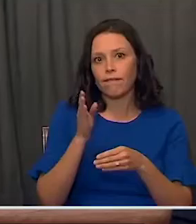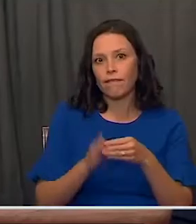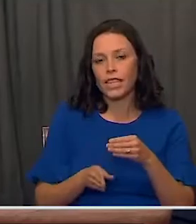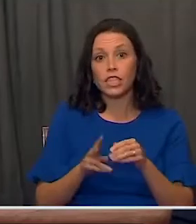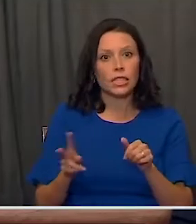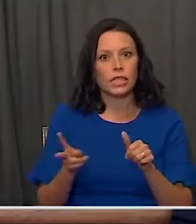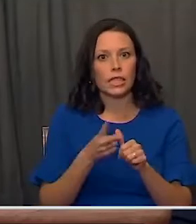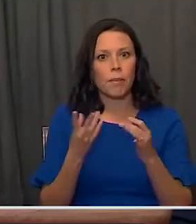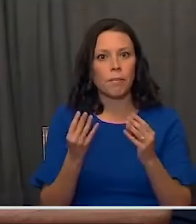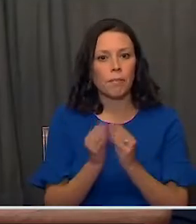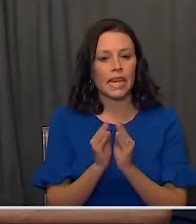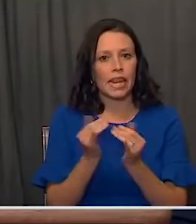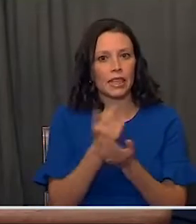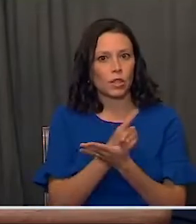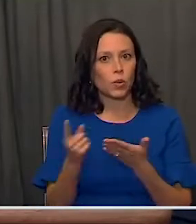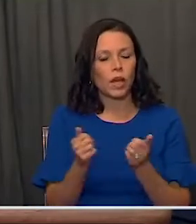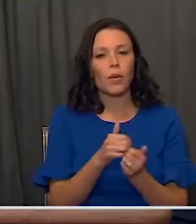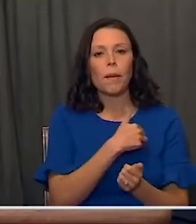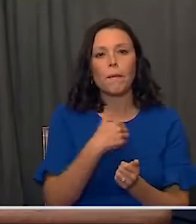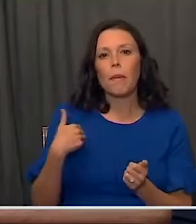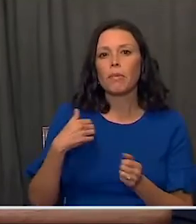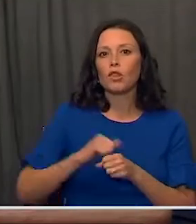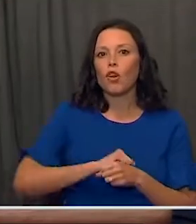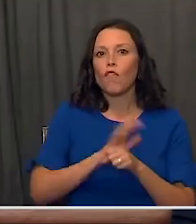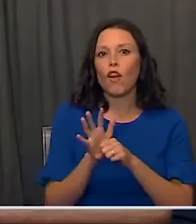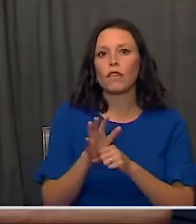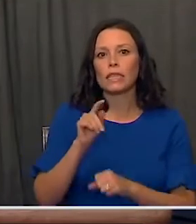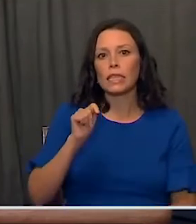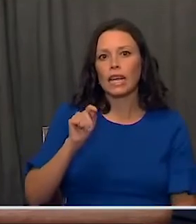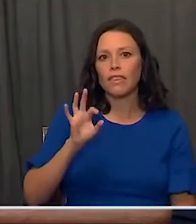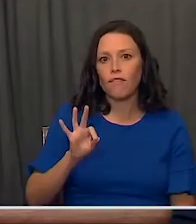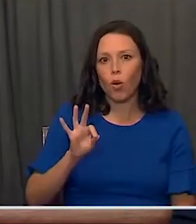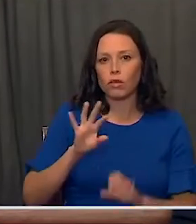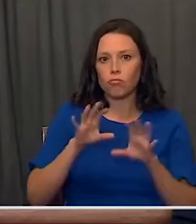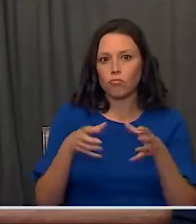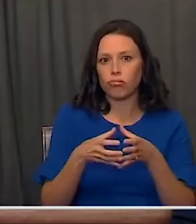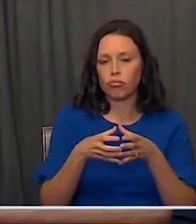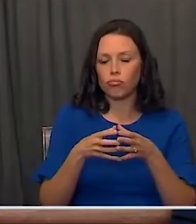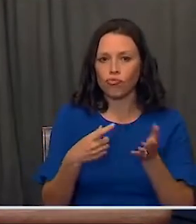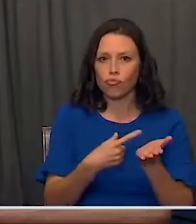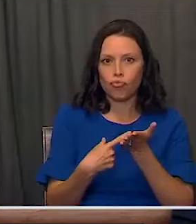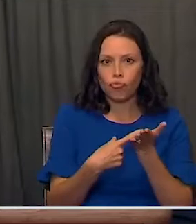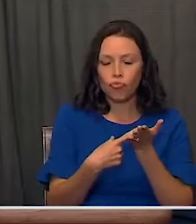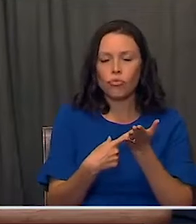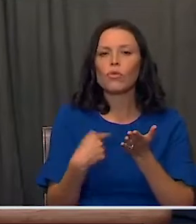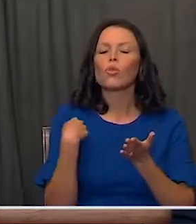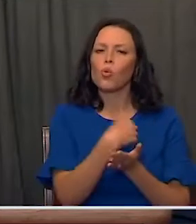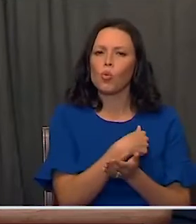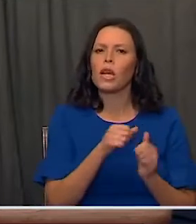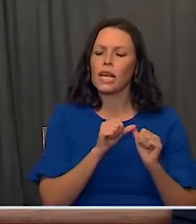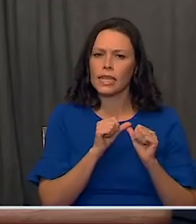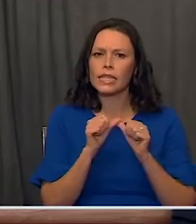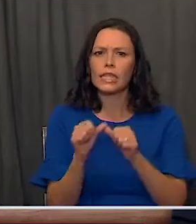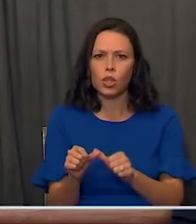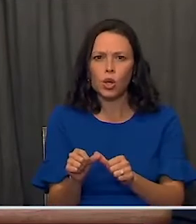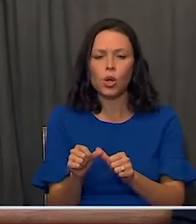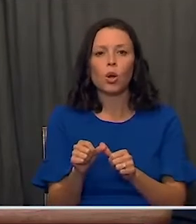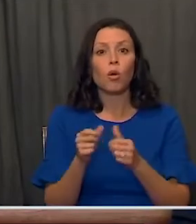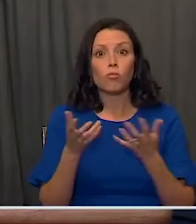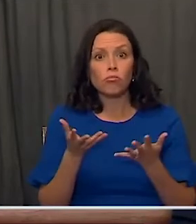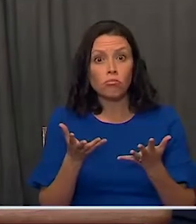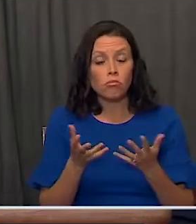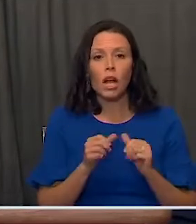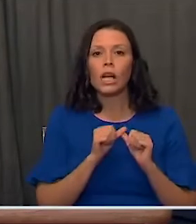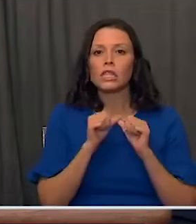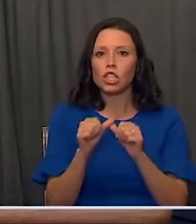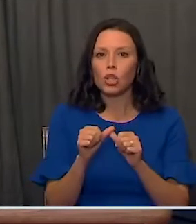second meeting this week with members of the White House Coronavirus Task Force and we've continued. We've continued to